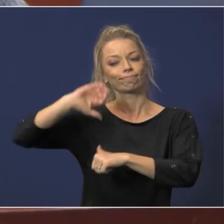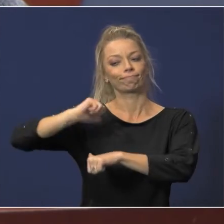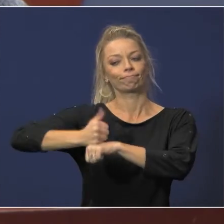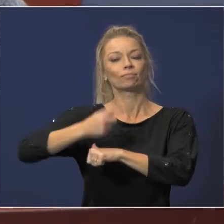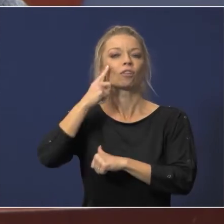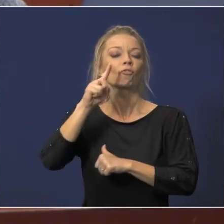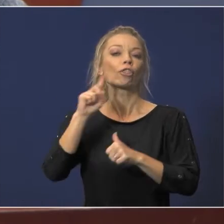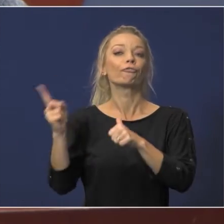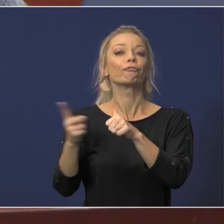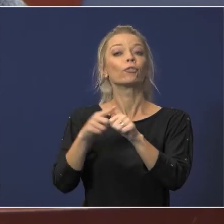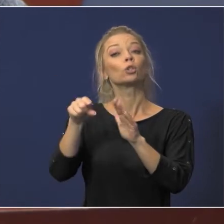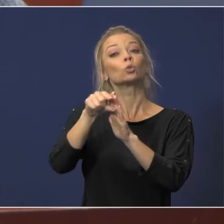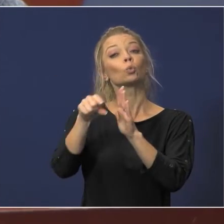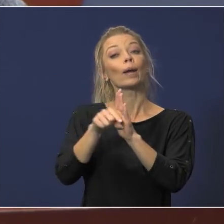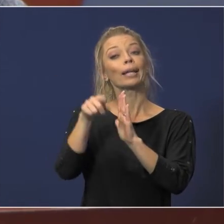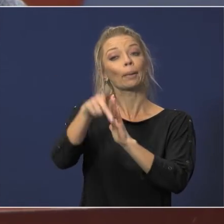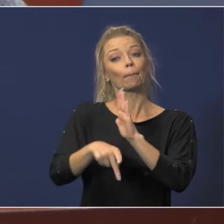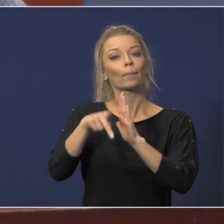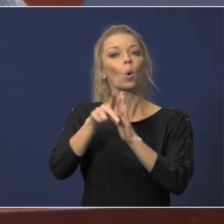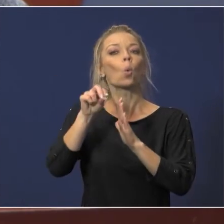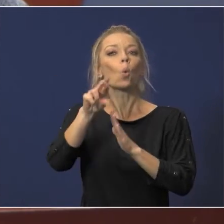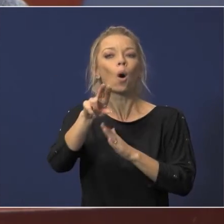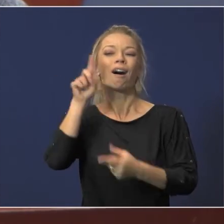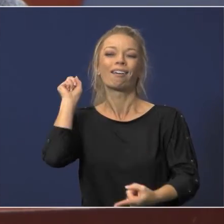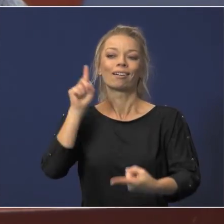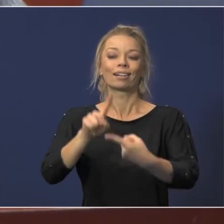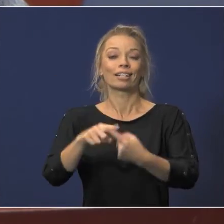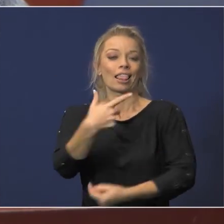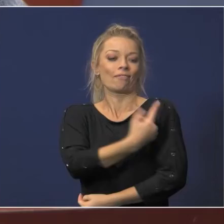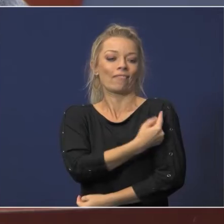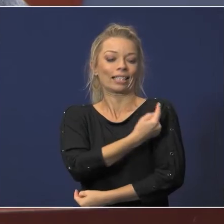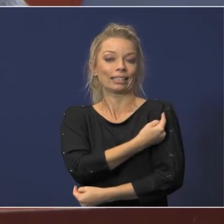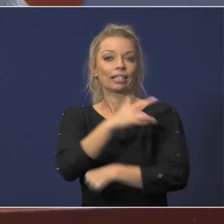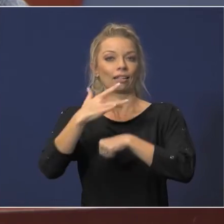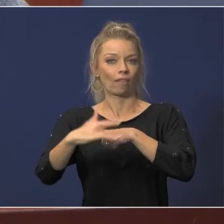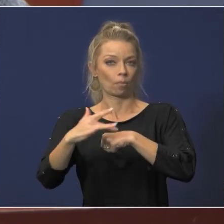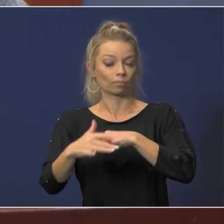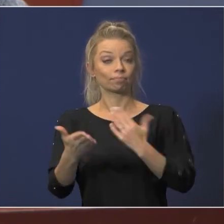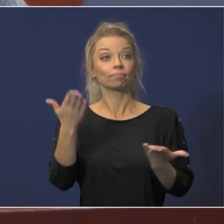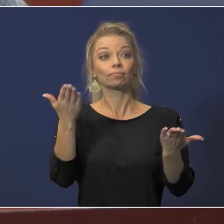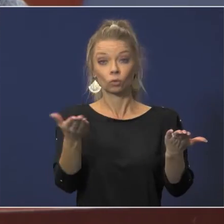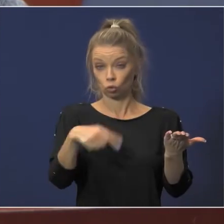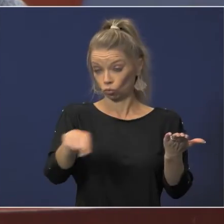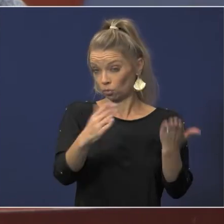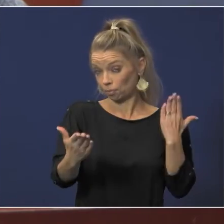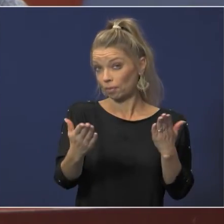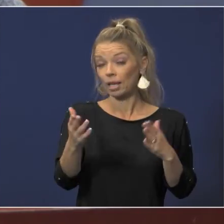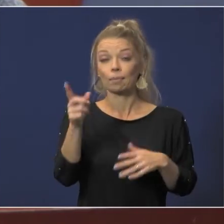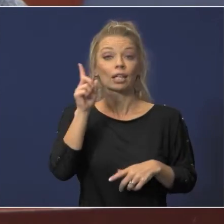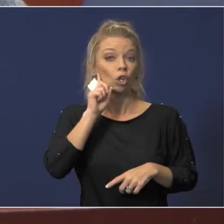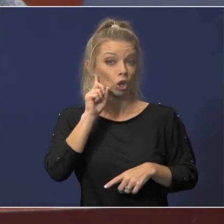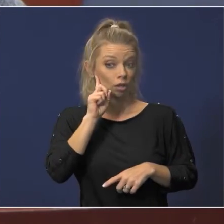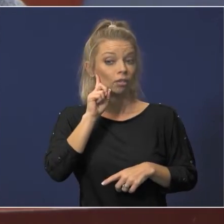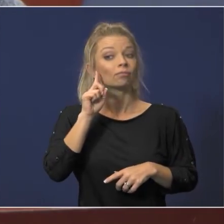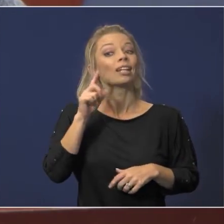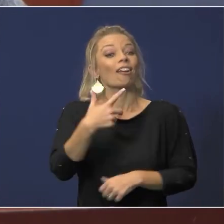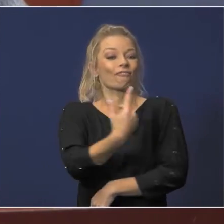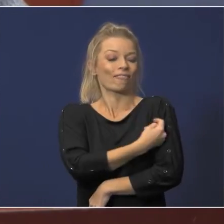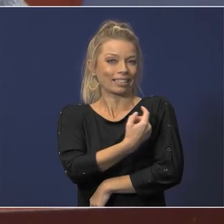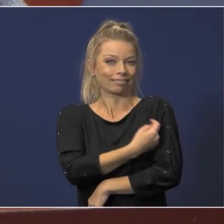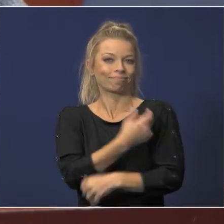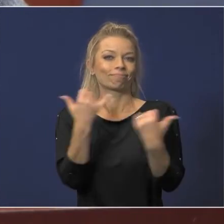first marking period or until a vaccine became available you may have heard that a vaccine for this age group is now available